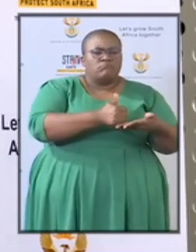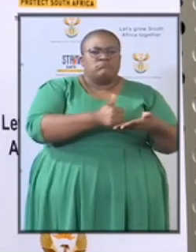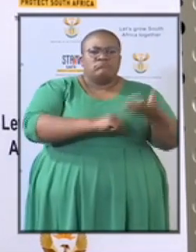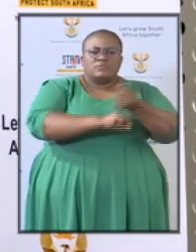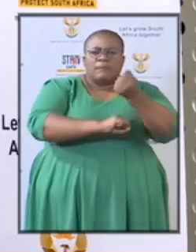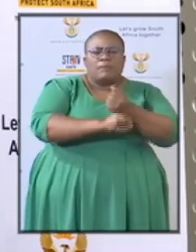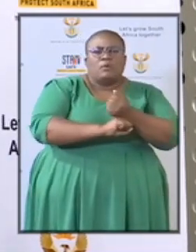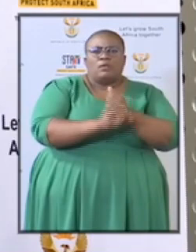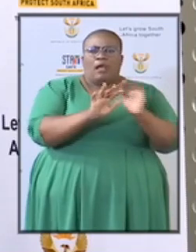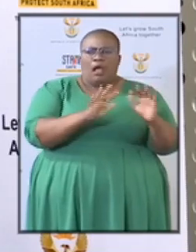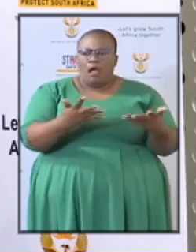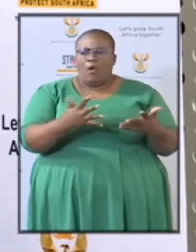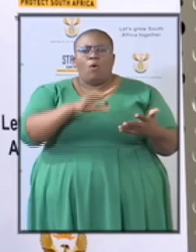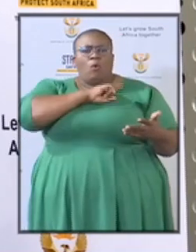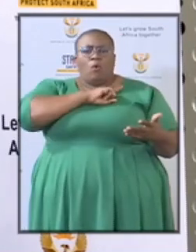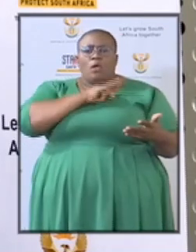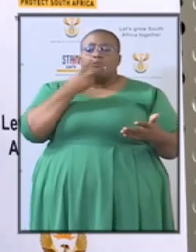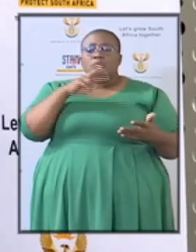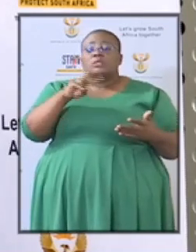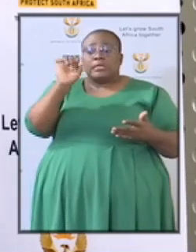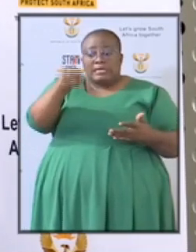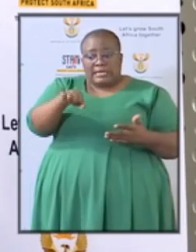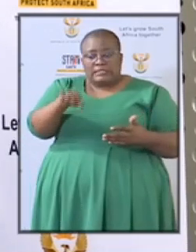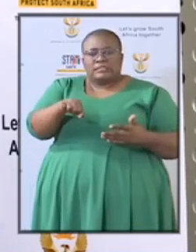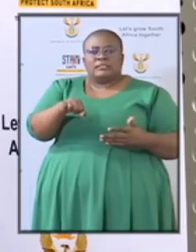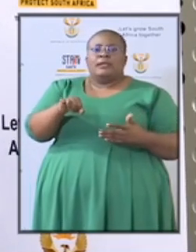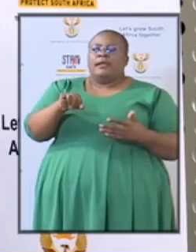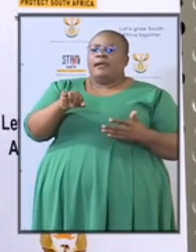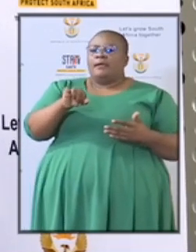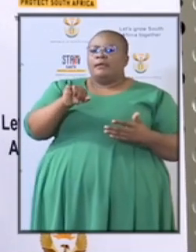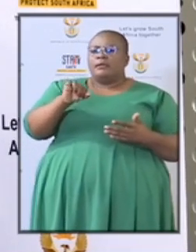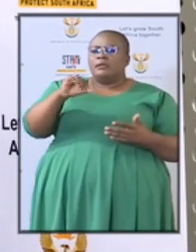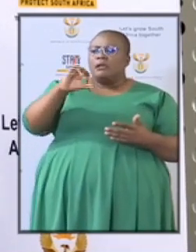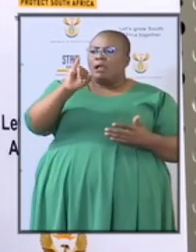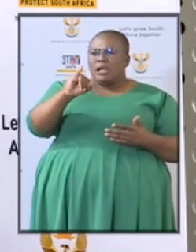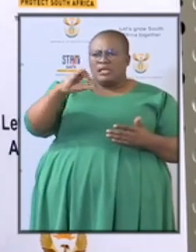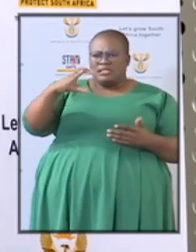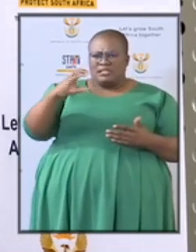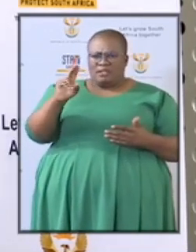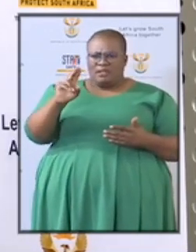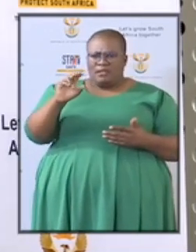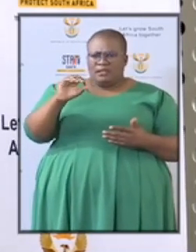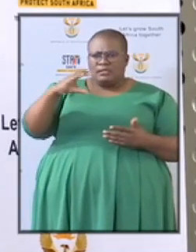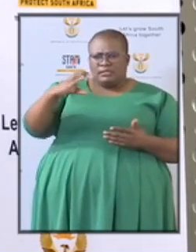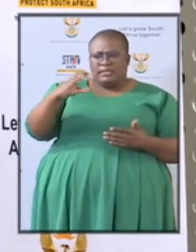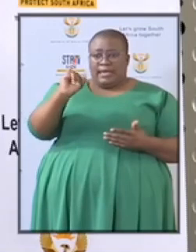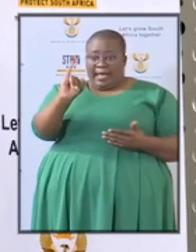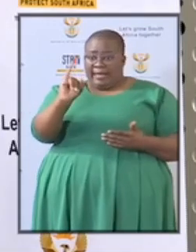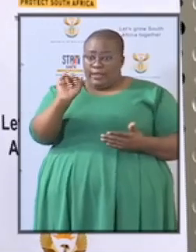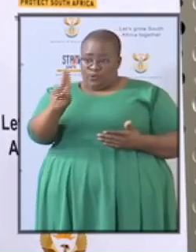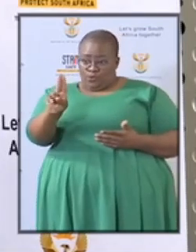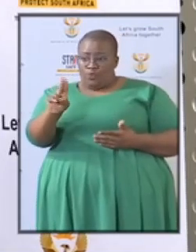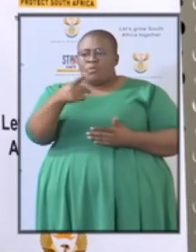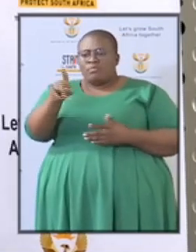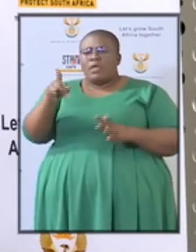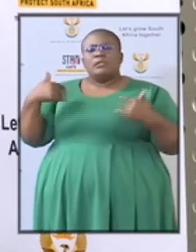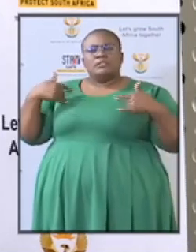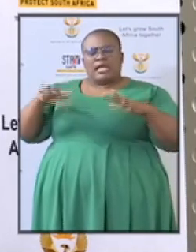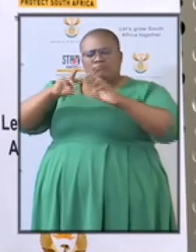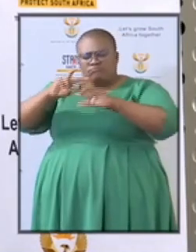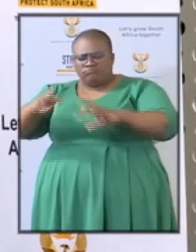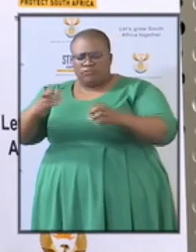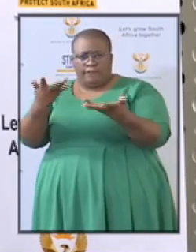law enforcement agencies have started organically is growing into a functioning a a a a a